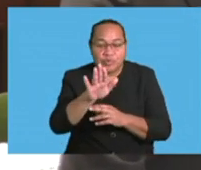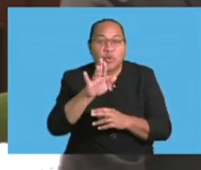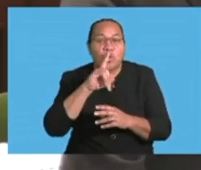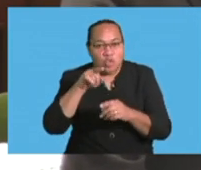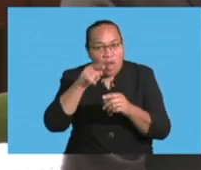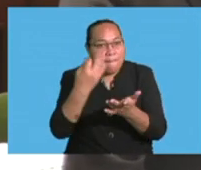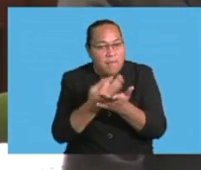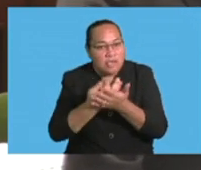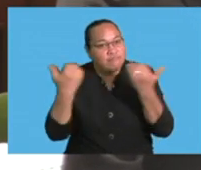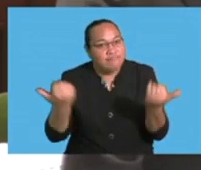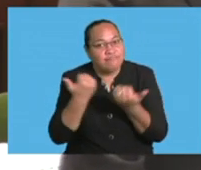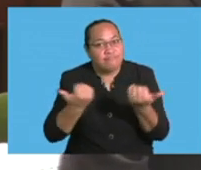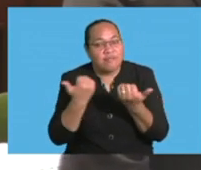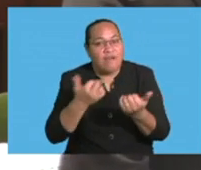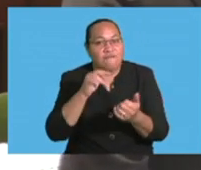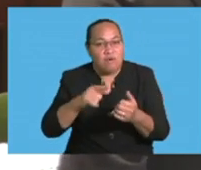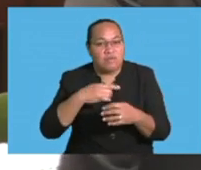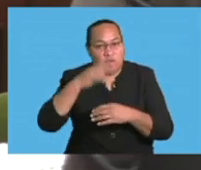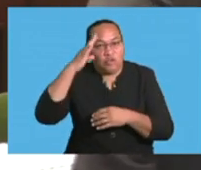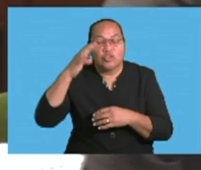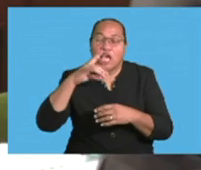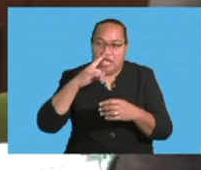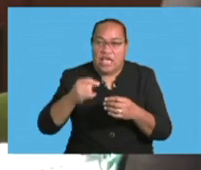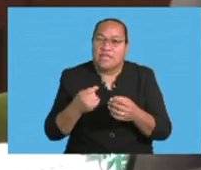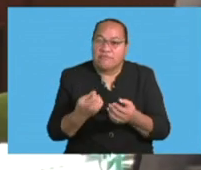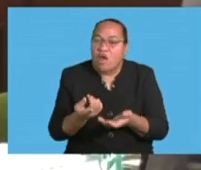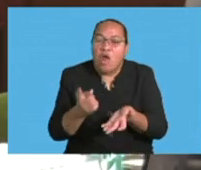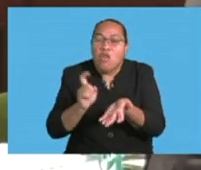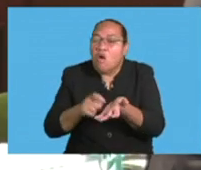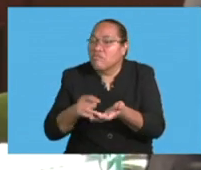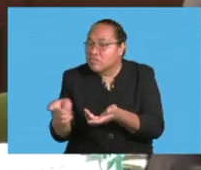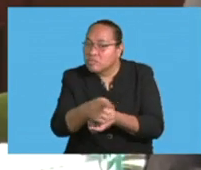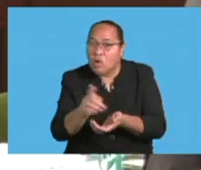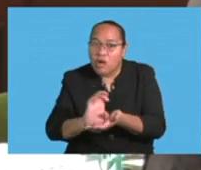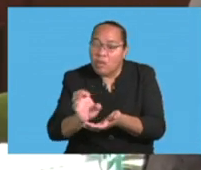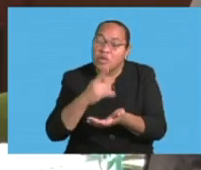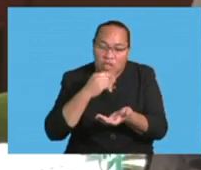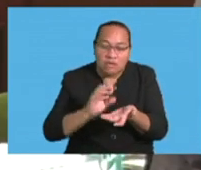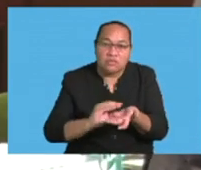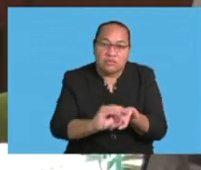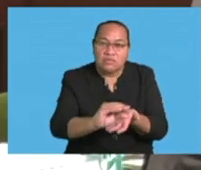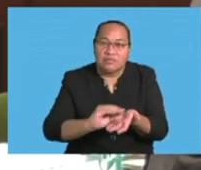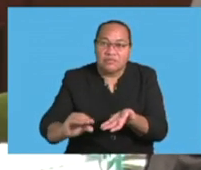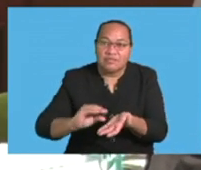the credit needs in the economy. Mr. Speaker Sir,